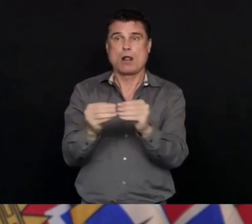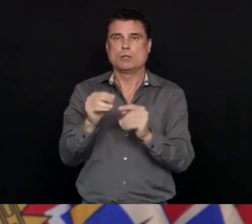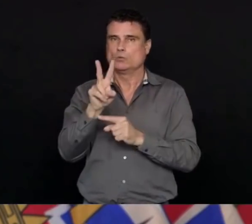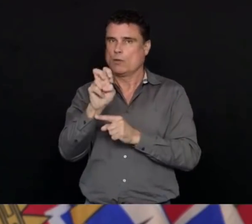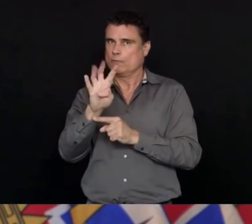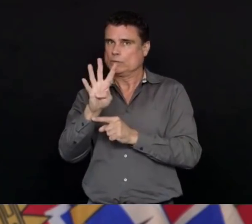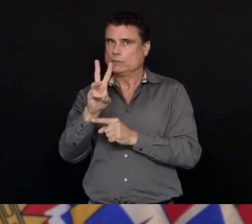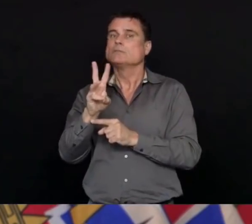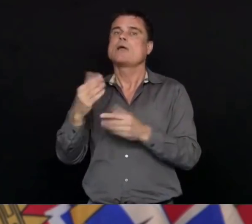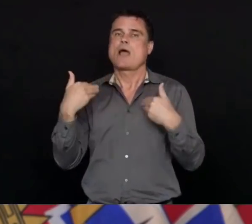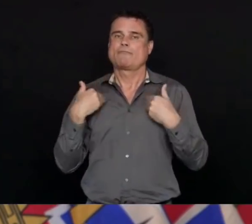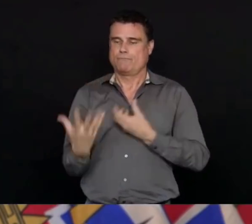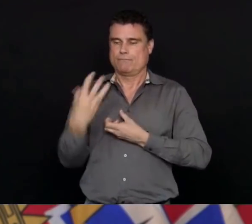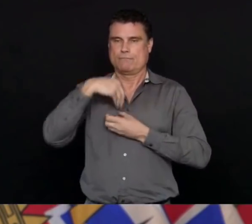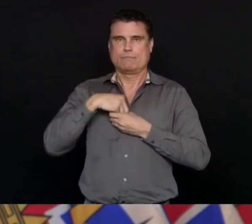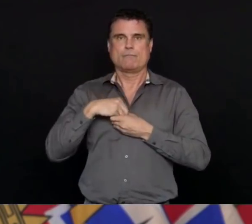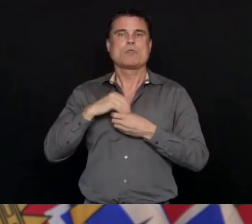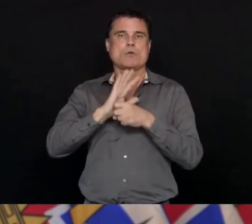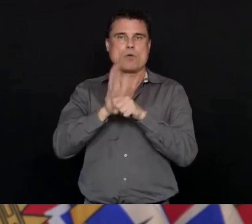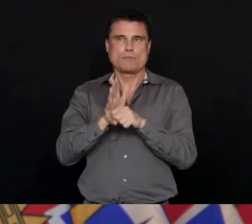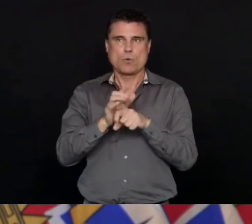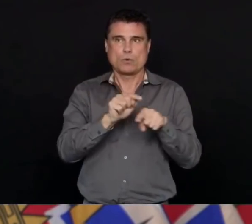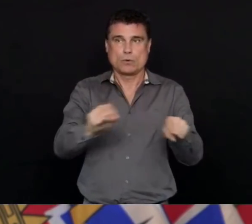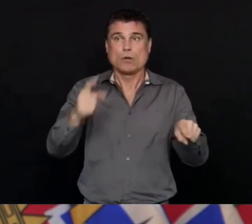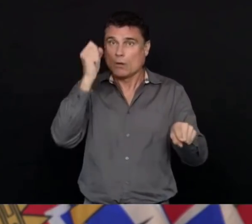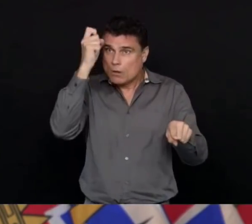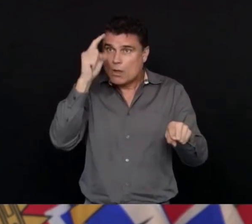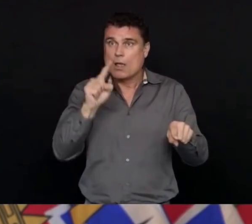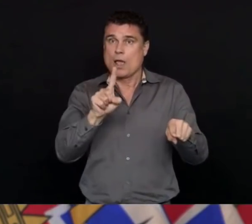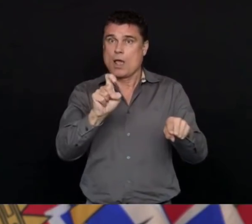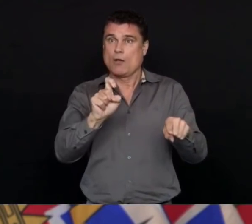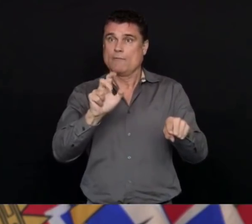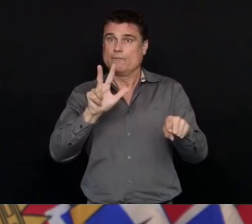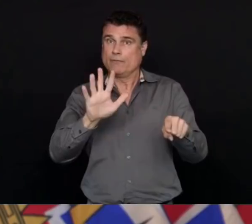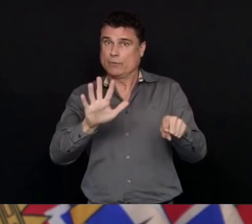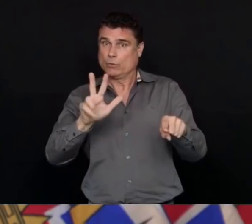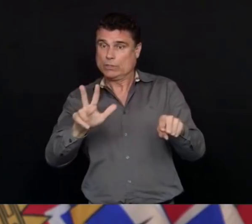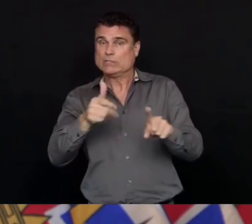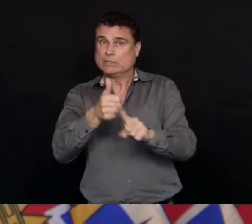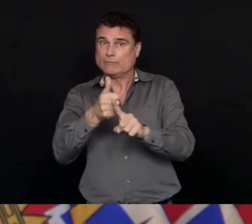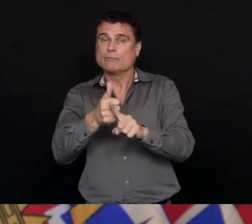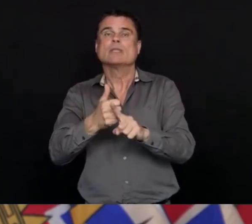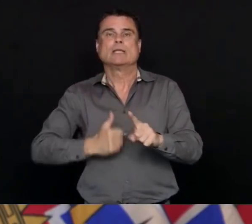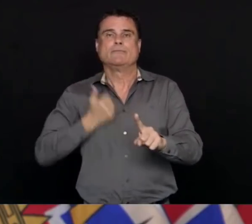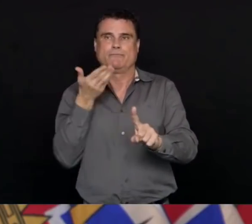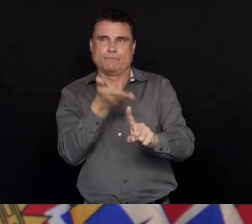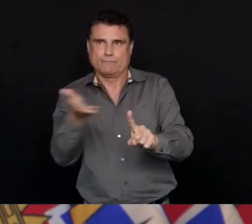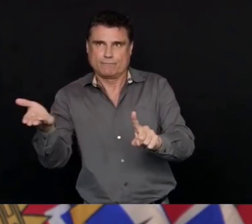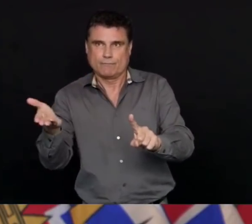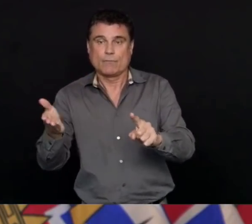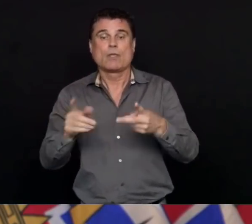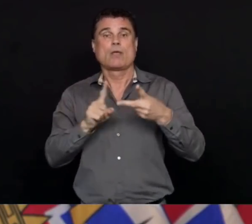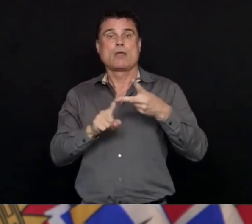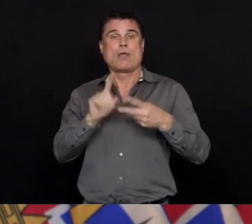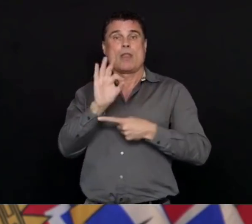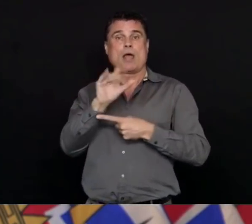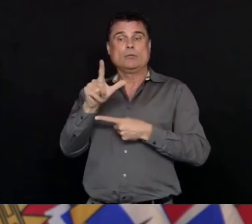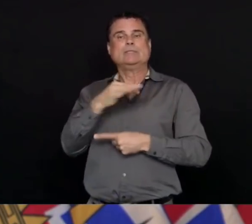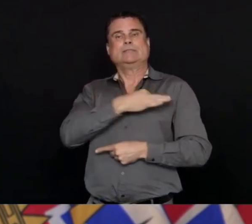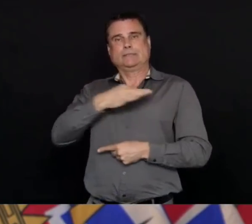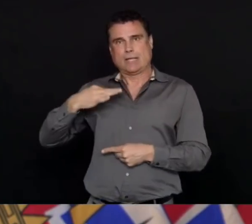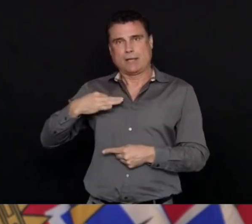including 153 residents and 93 staff. And unfortunately, we have an additional three deaths,